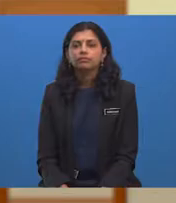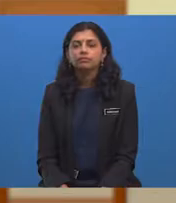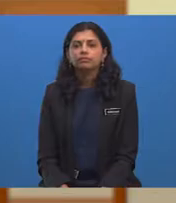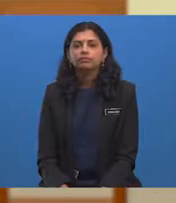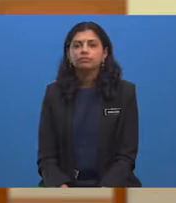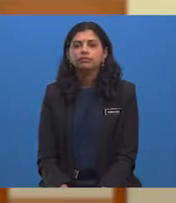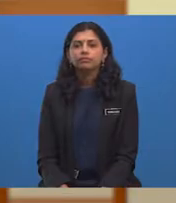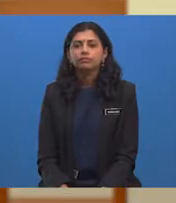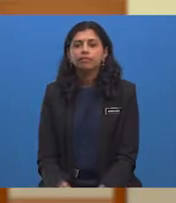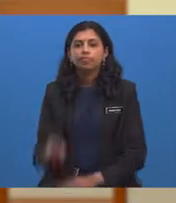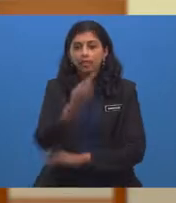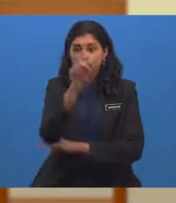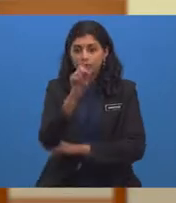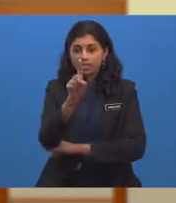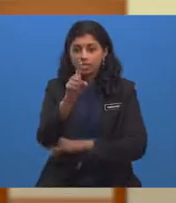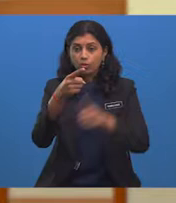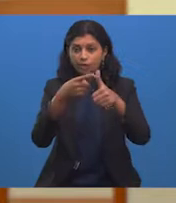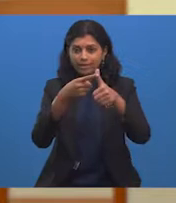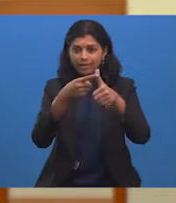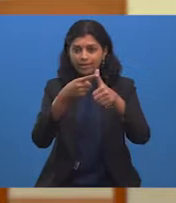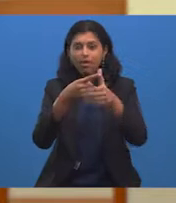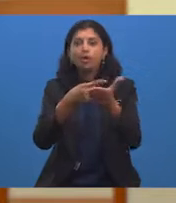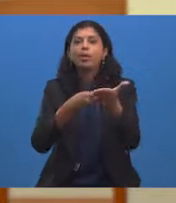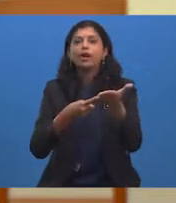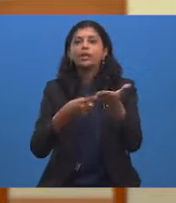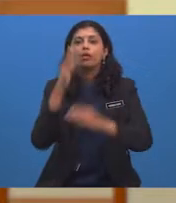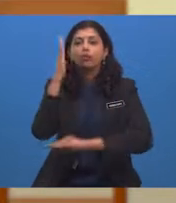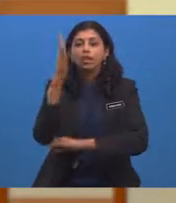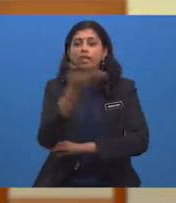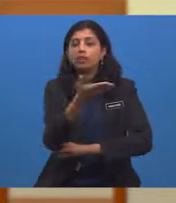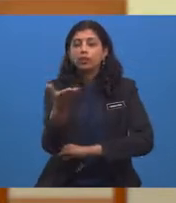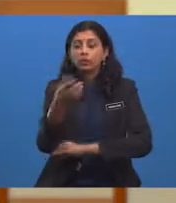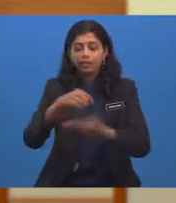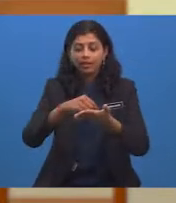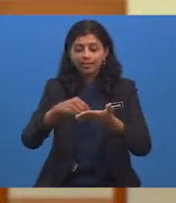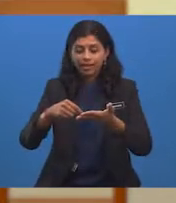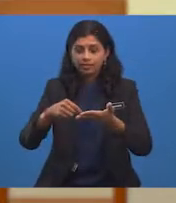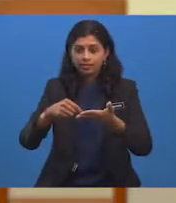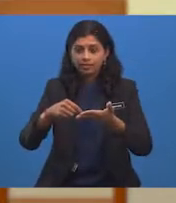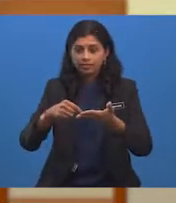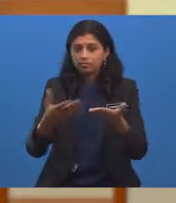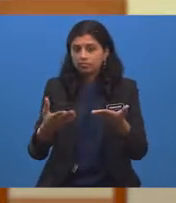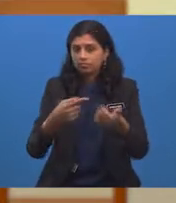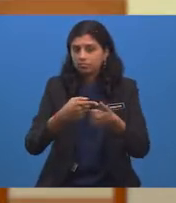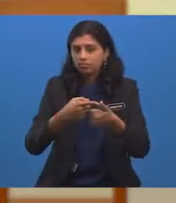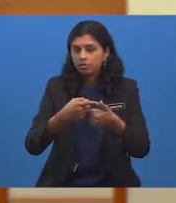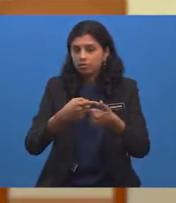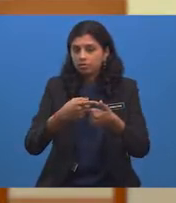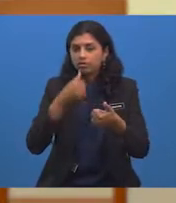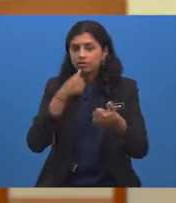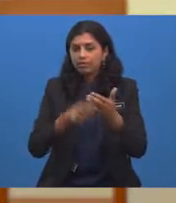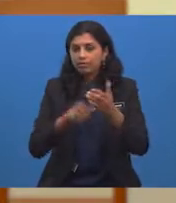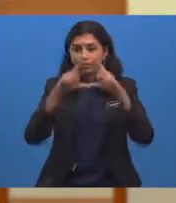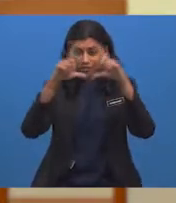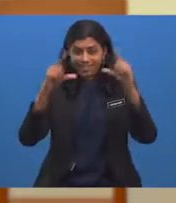Question 1 What will you write? A postcard Question 2